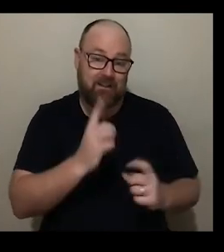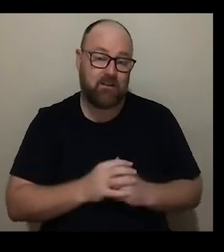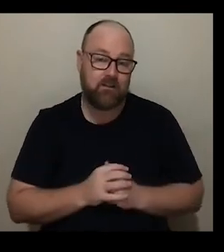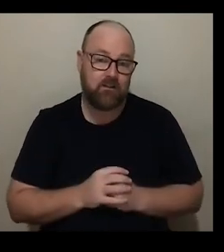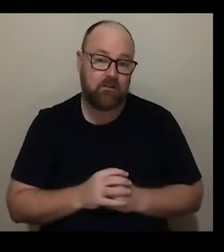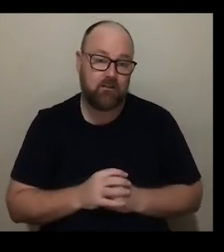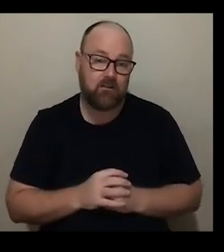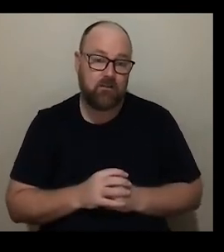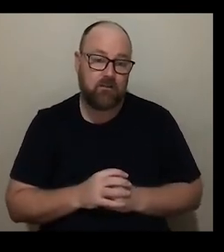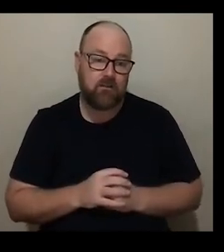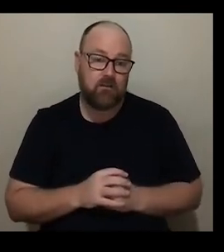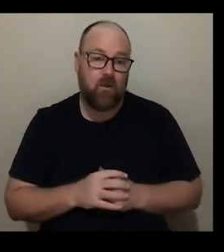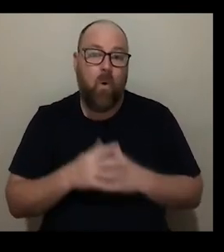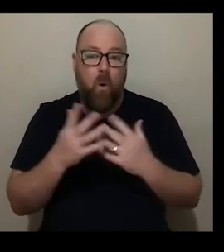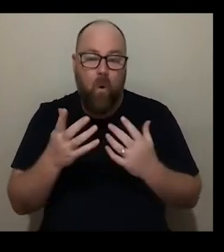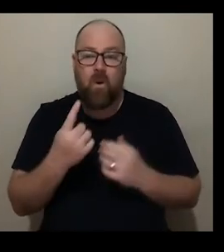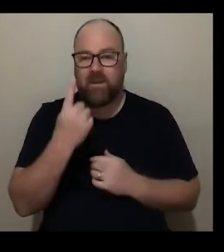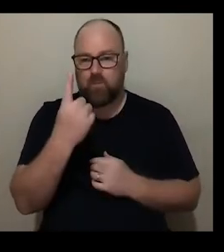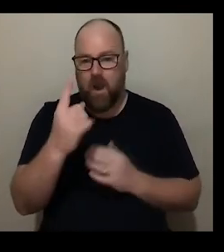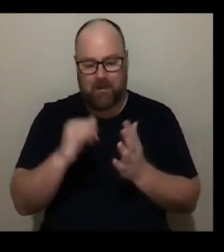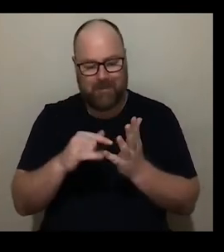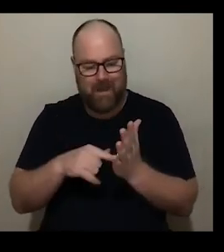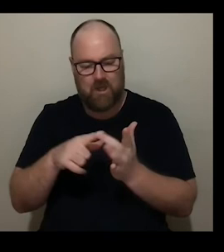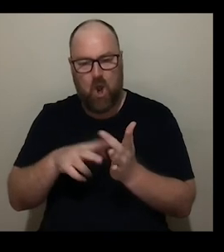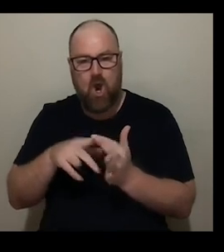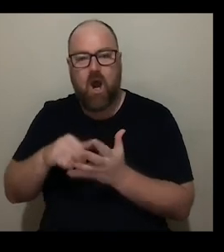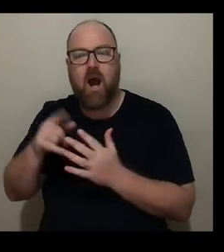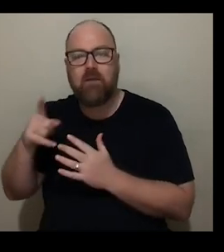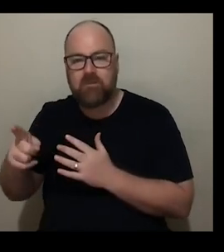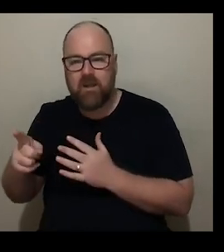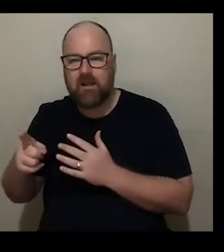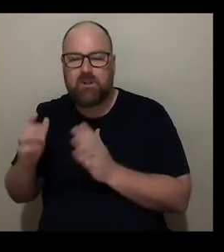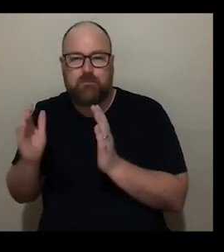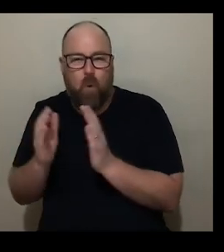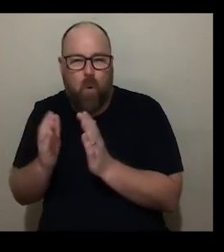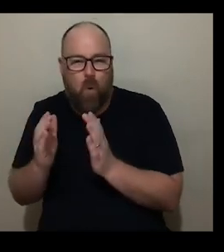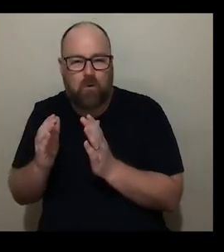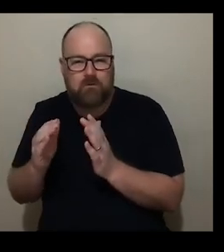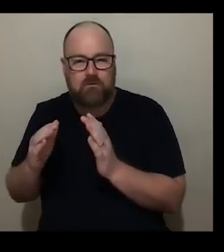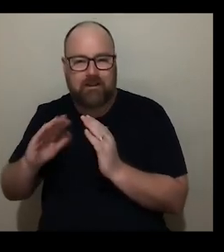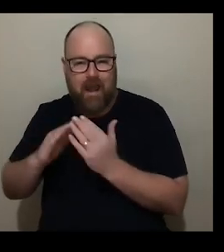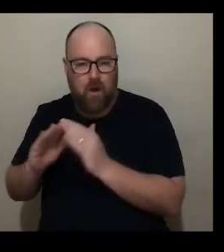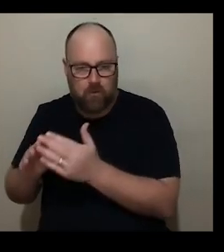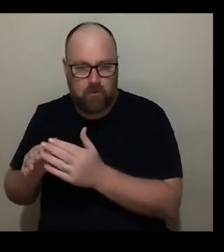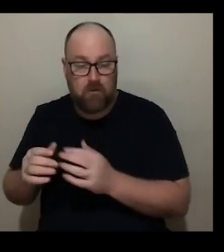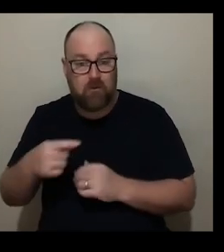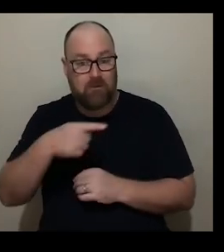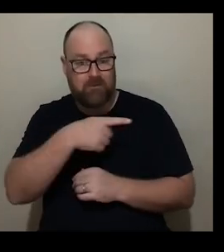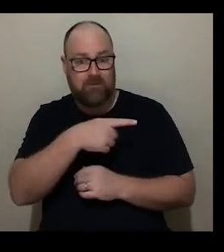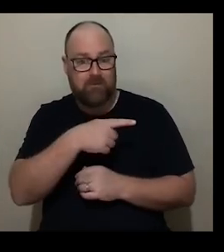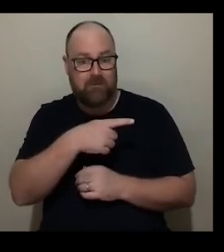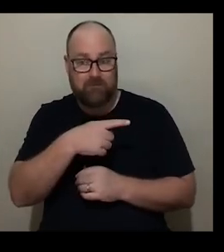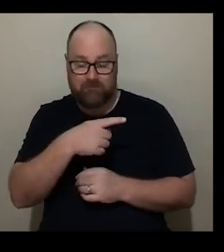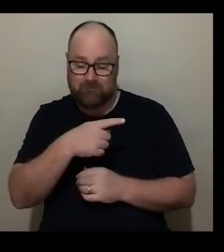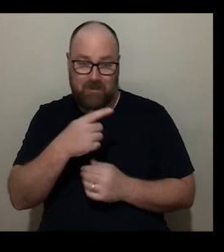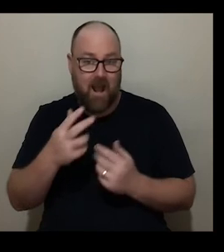ives a small seaside town but for the other three galleries for tate modern tate britain and tate liverpool coming